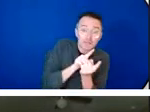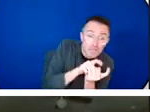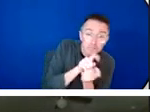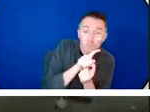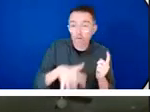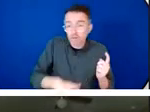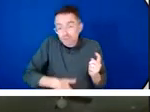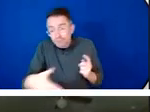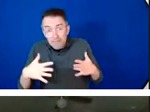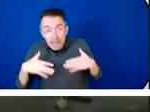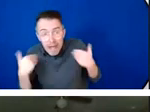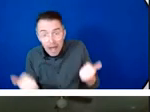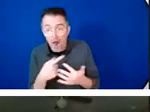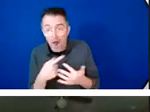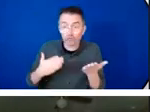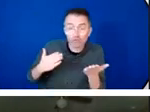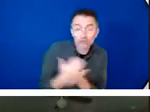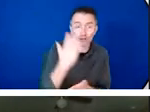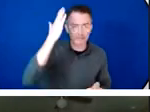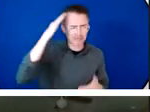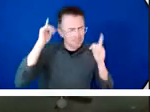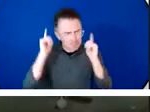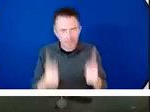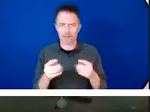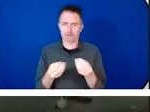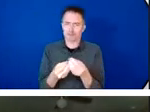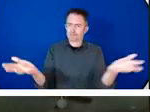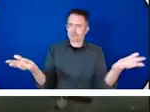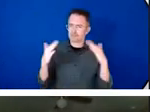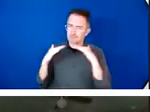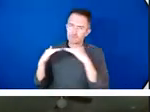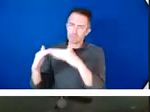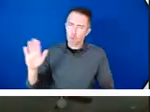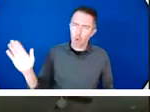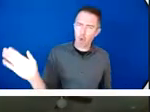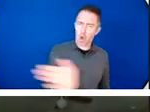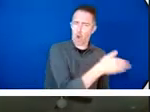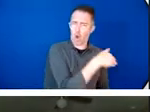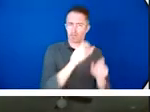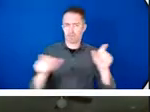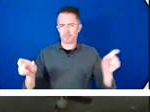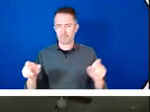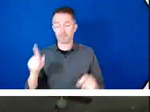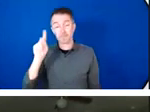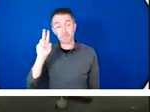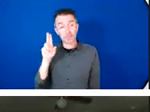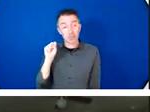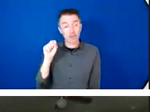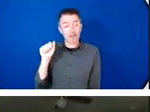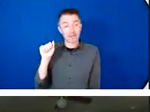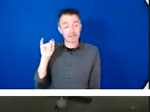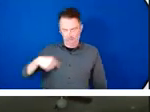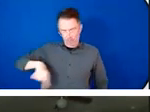USAID remains committed to supporting women girls and youth as powerful agents of change in tackling the climate